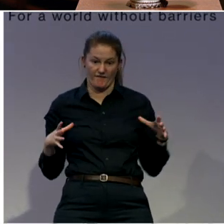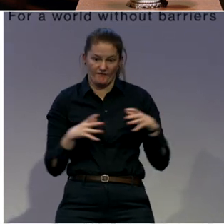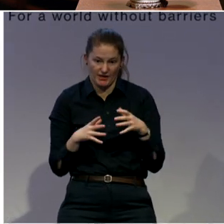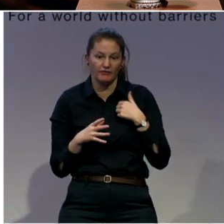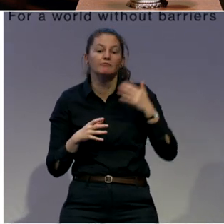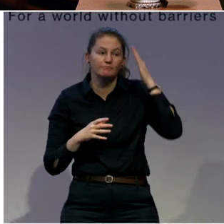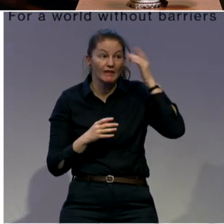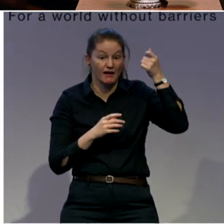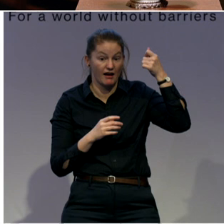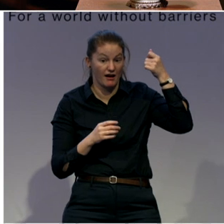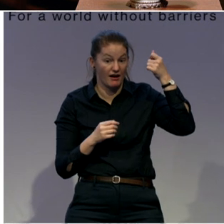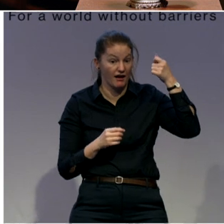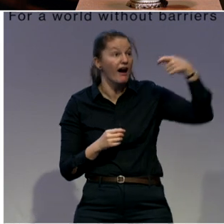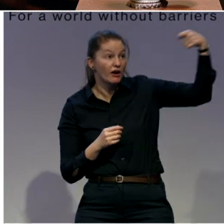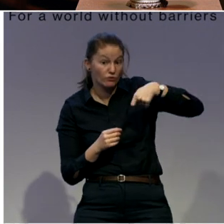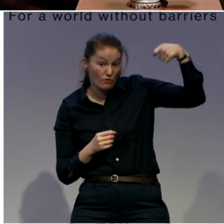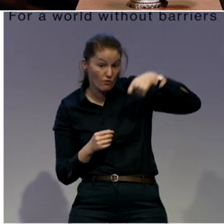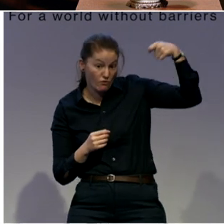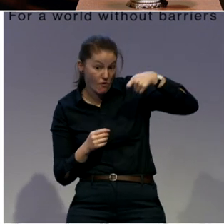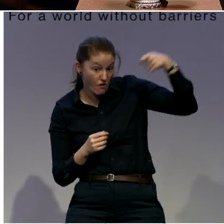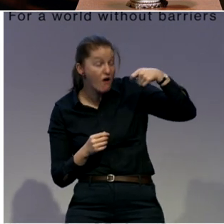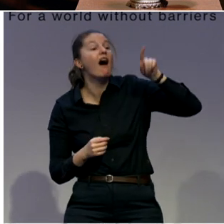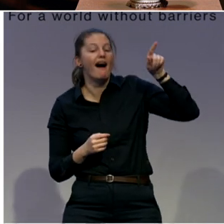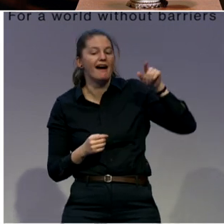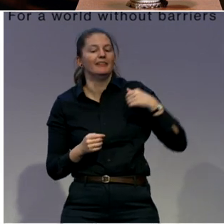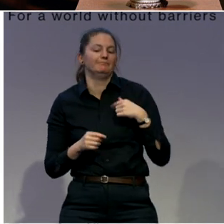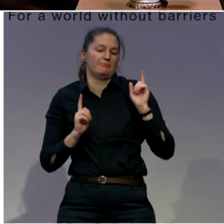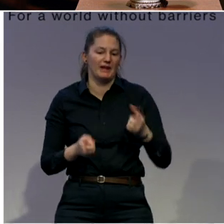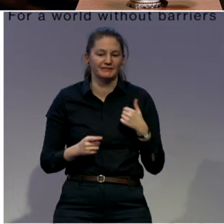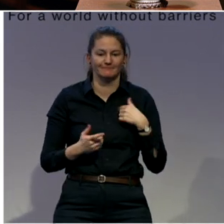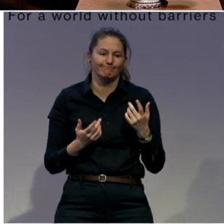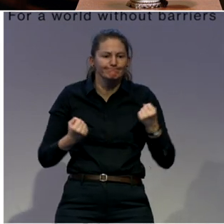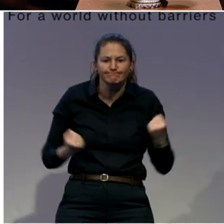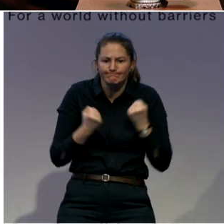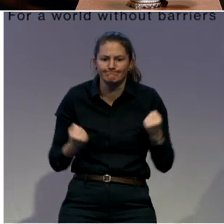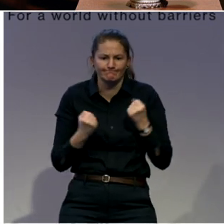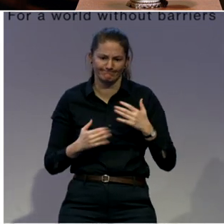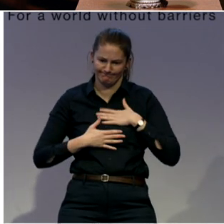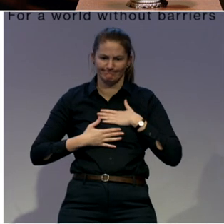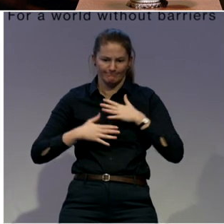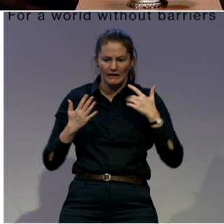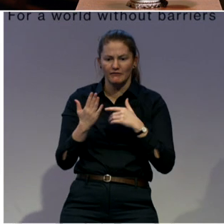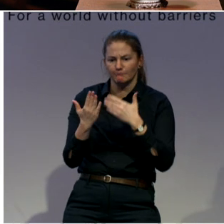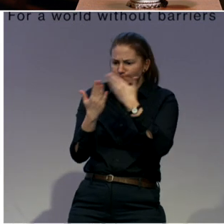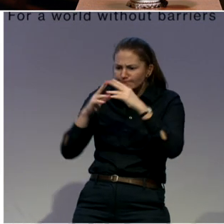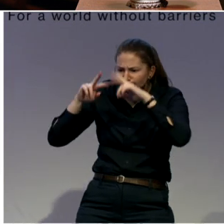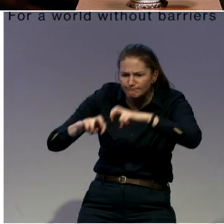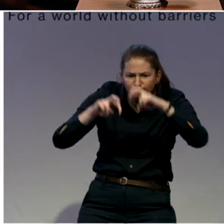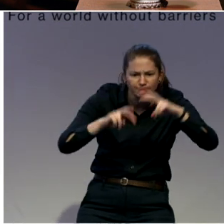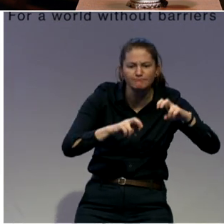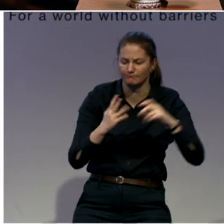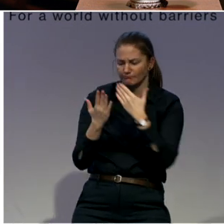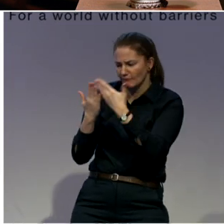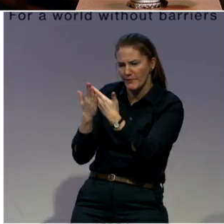of new ways that we can measure our impact and what we're doing with Pathways to Justice. And I think one of our biggest challenges are local partners.